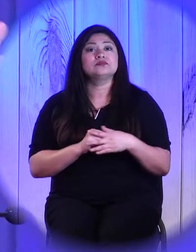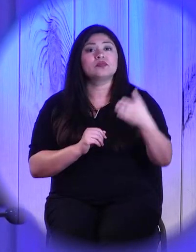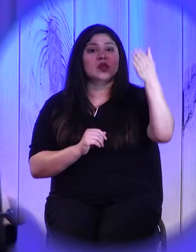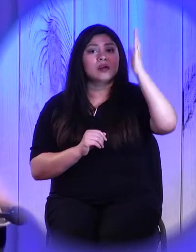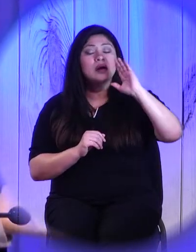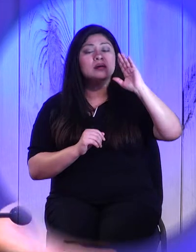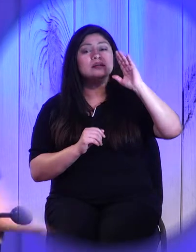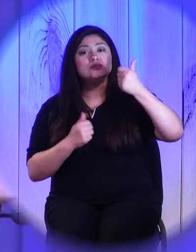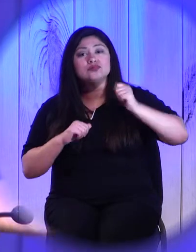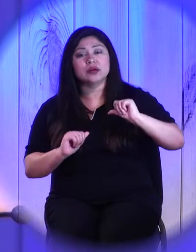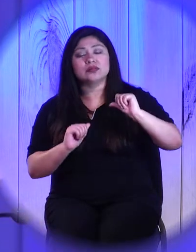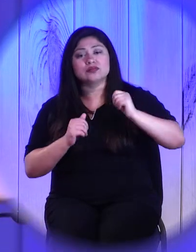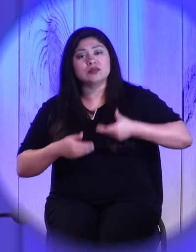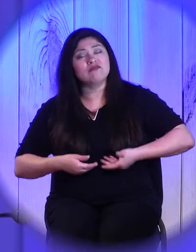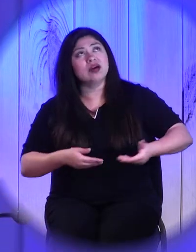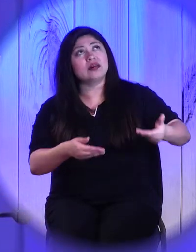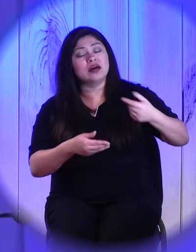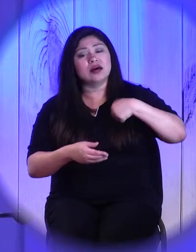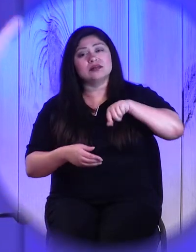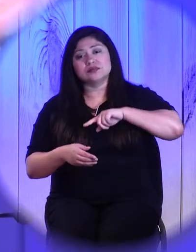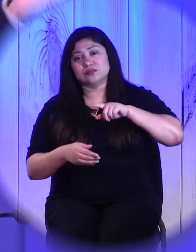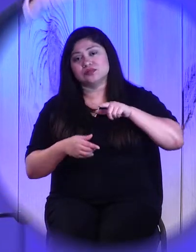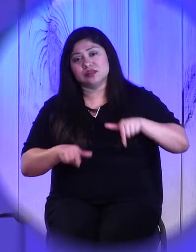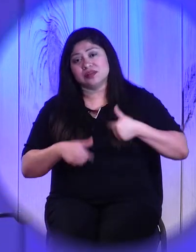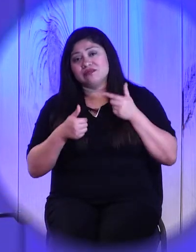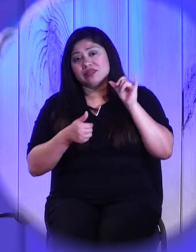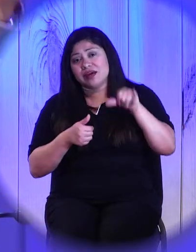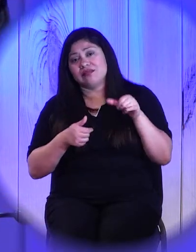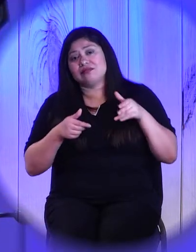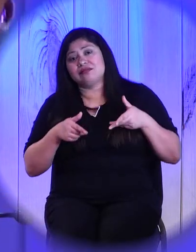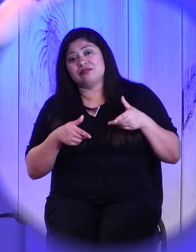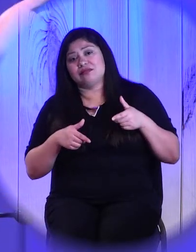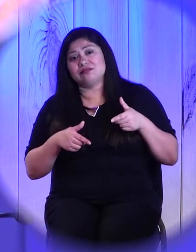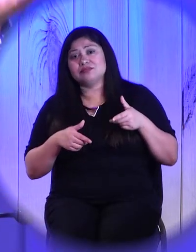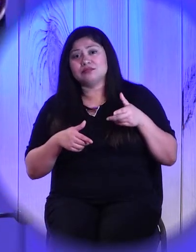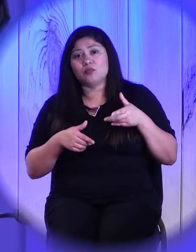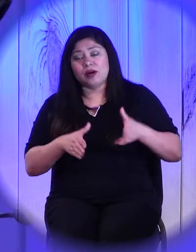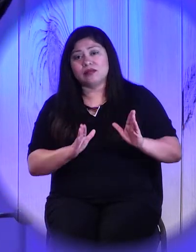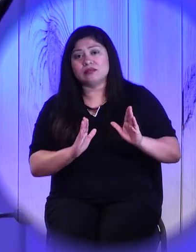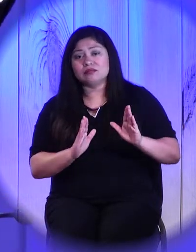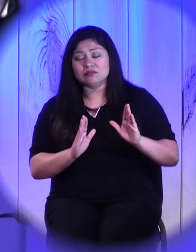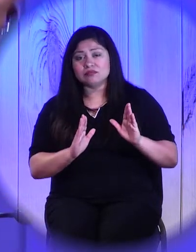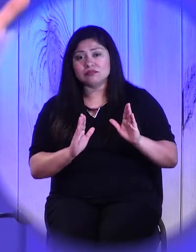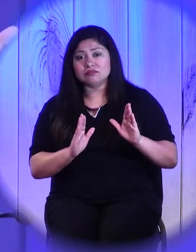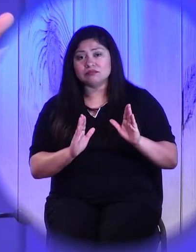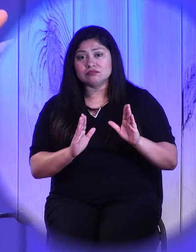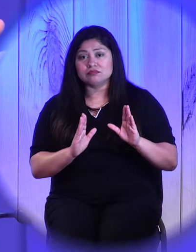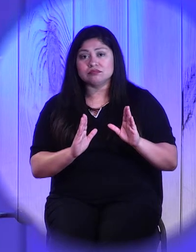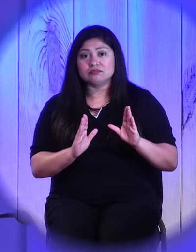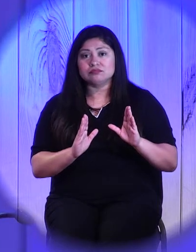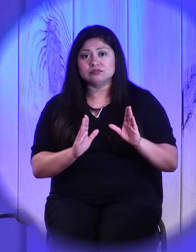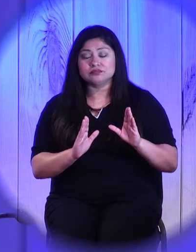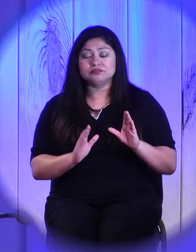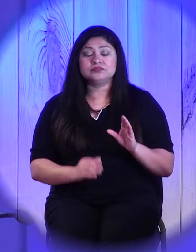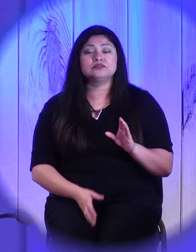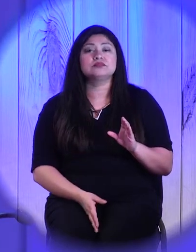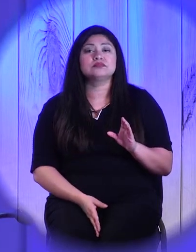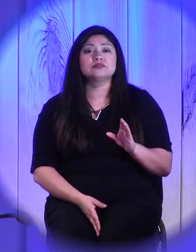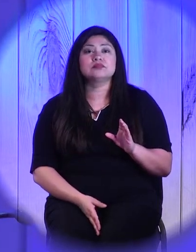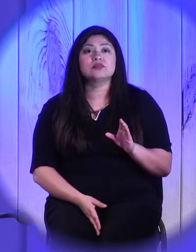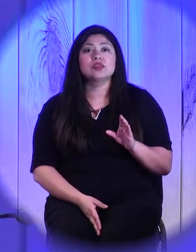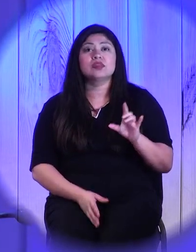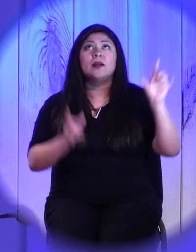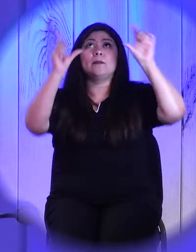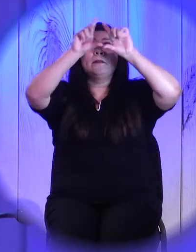life where our lives really are one big joyous expression of God's mercy in the world, where the